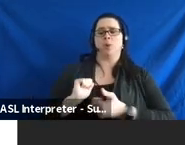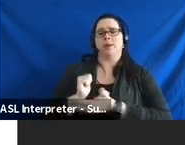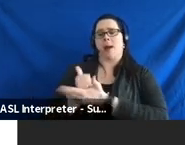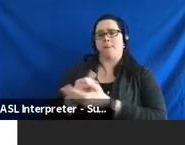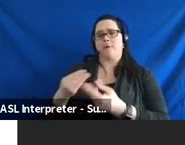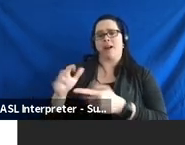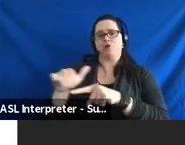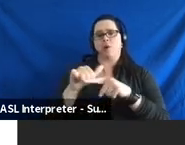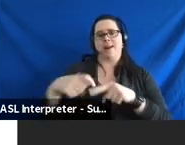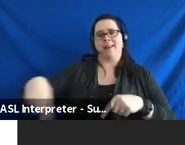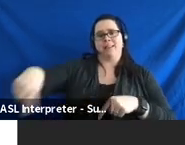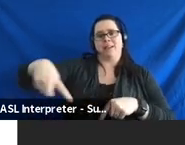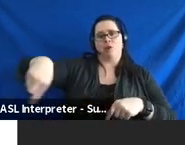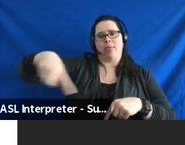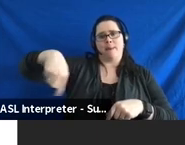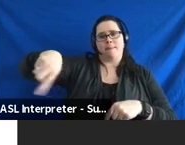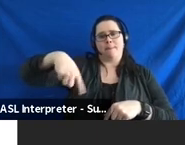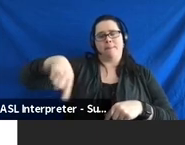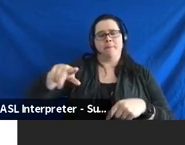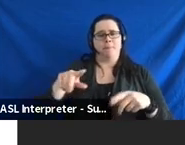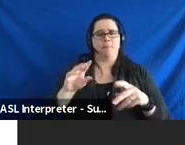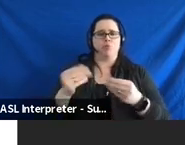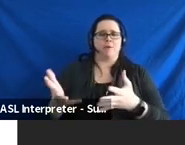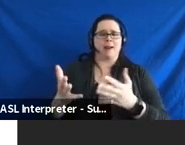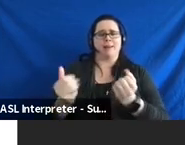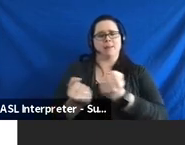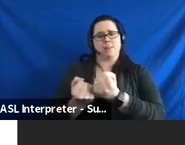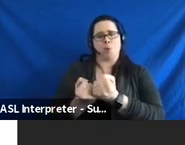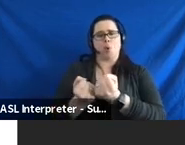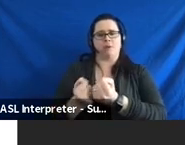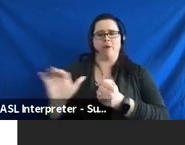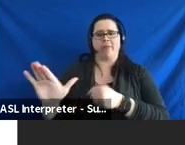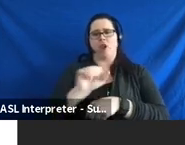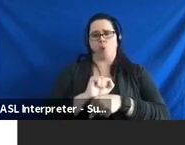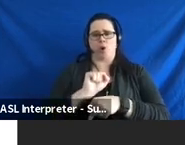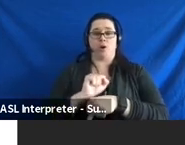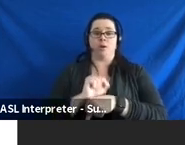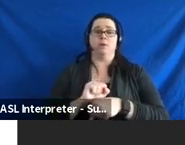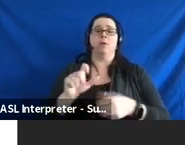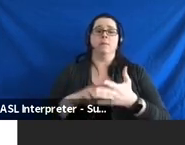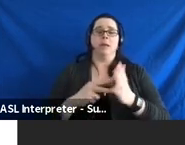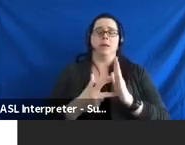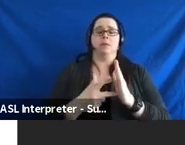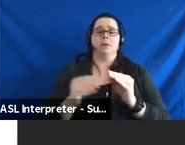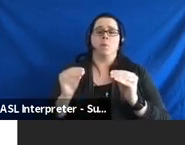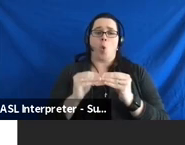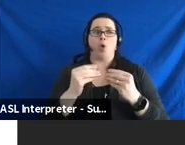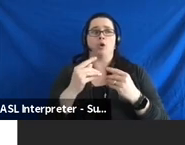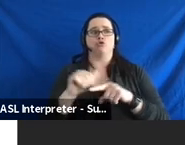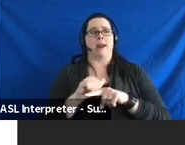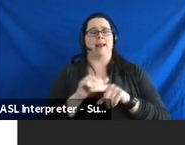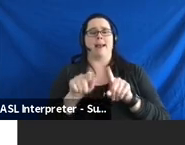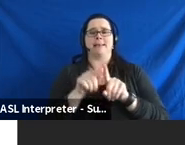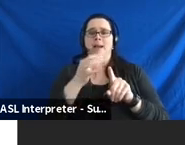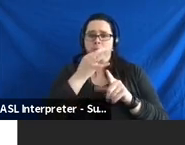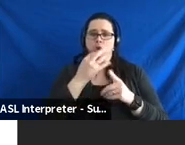training opportunities to those folks providing that support. So, they are trained as experts